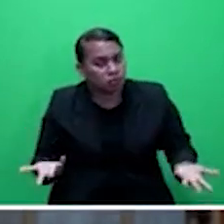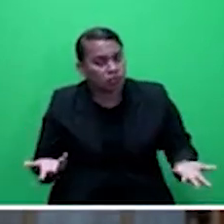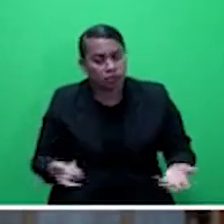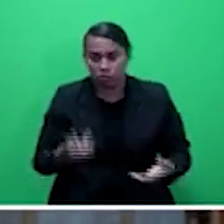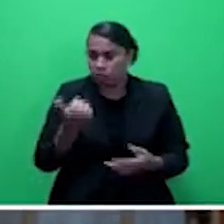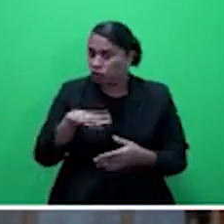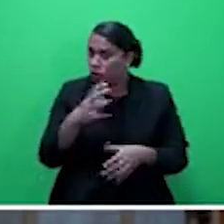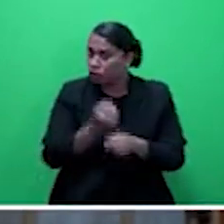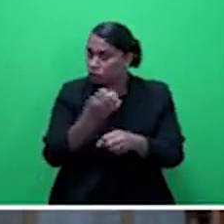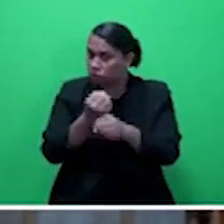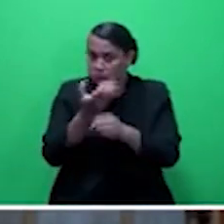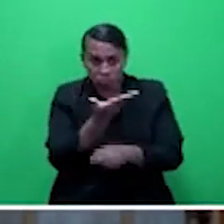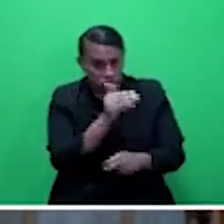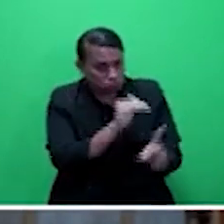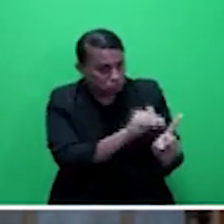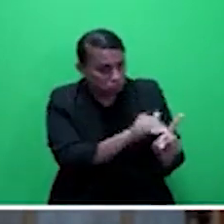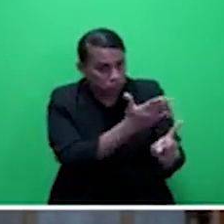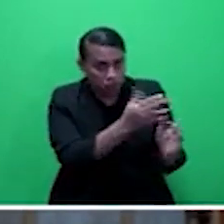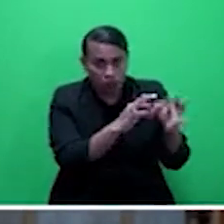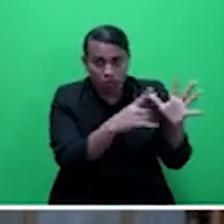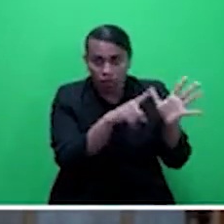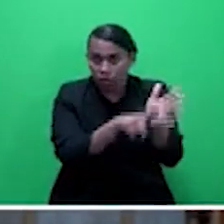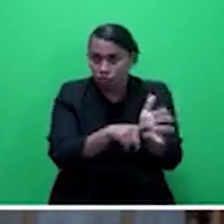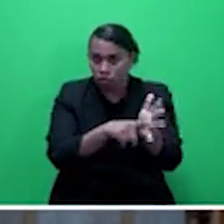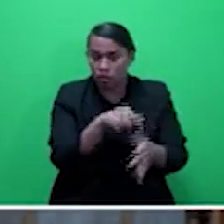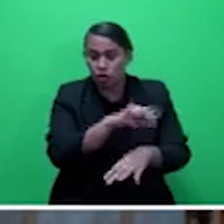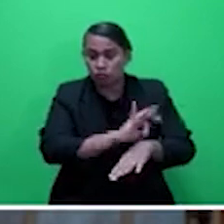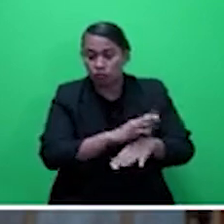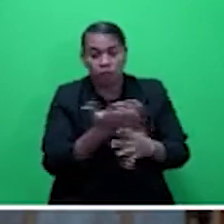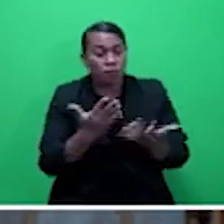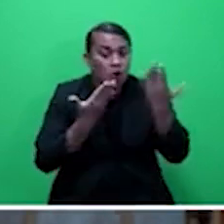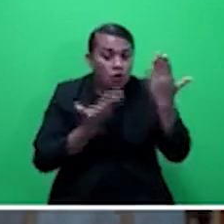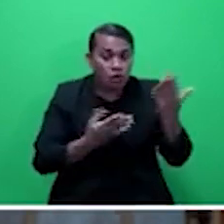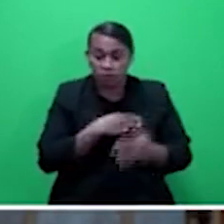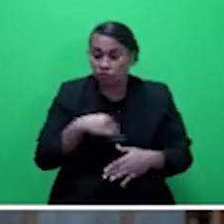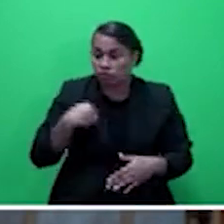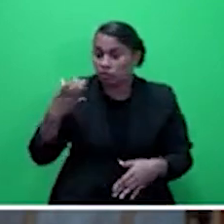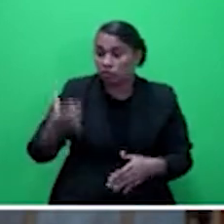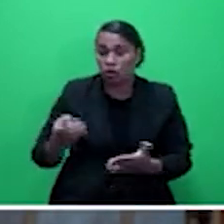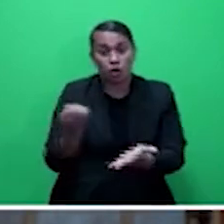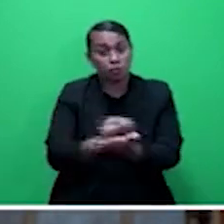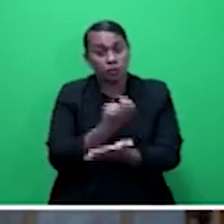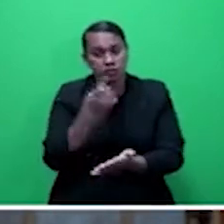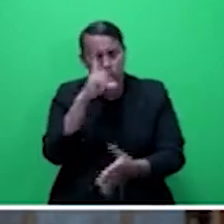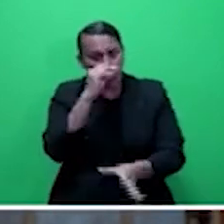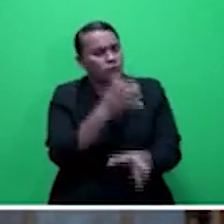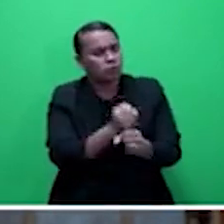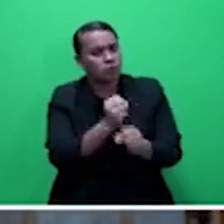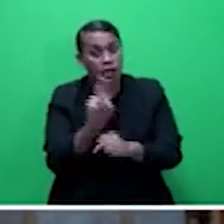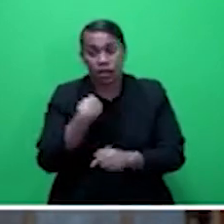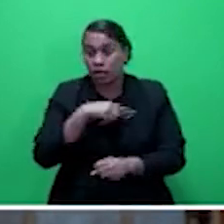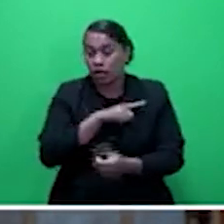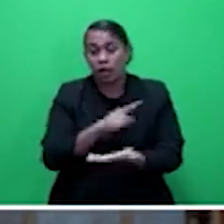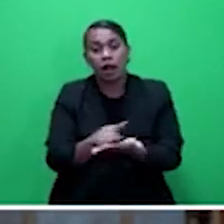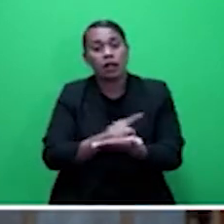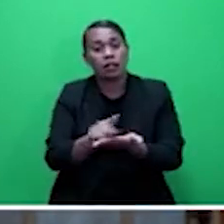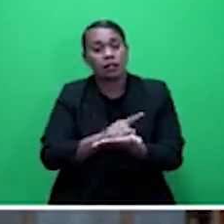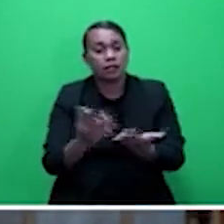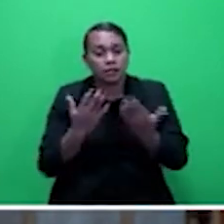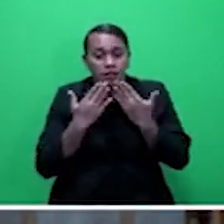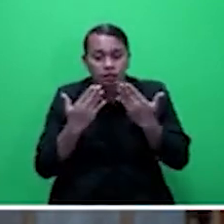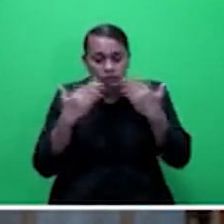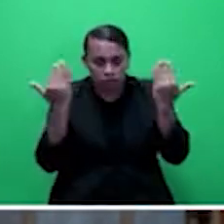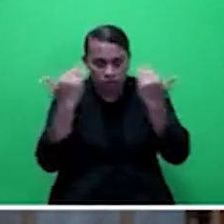progressed. Maybe the Honourable Minister will update us later in the city. Thank you, Honourable Speaker.